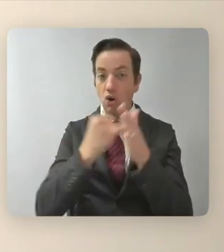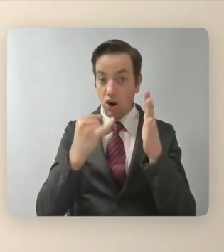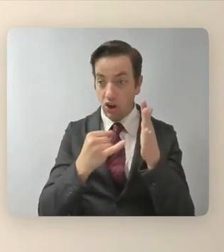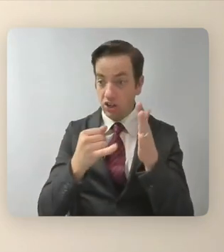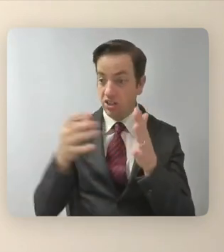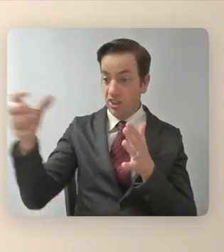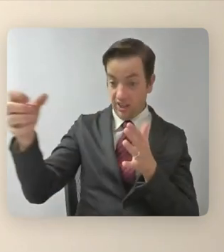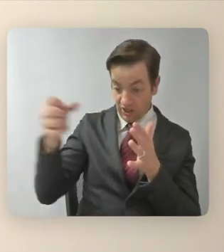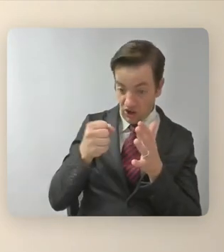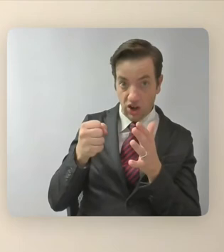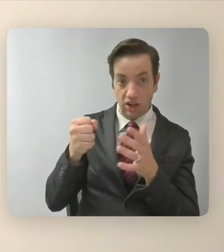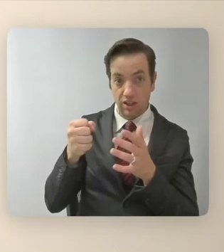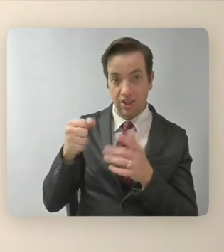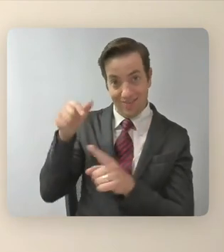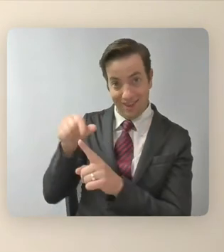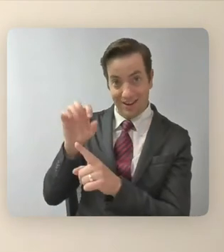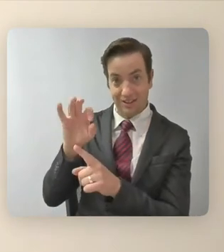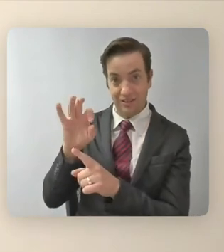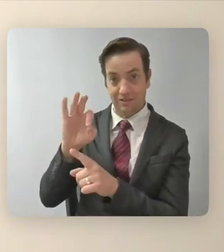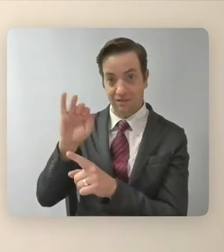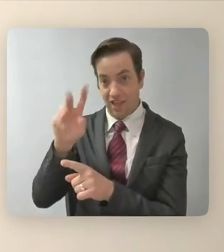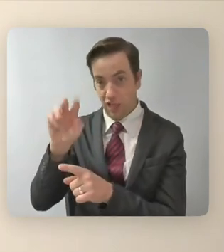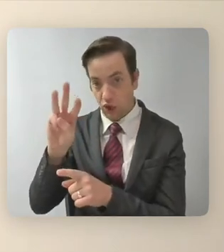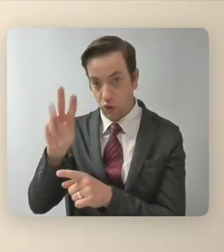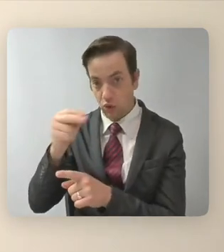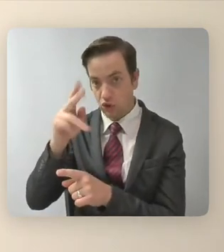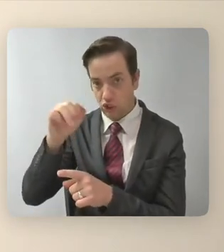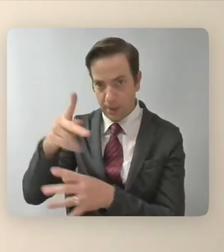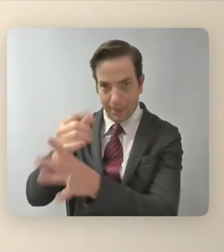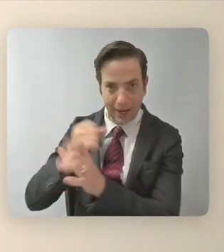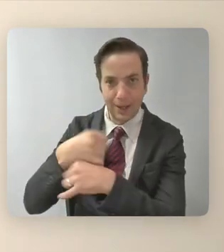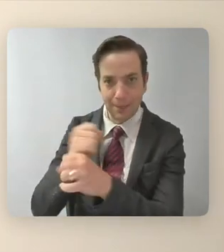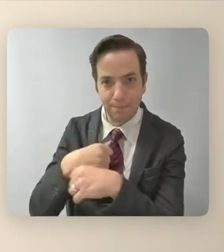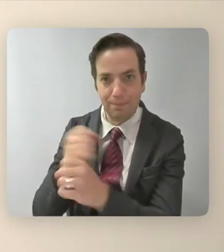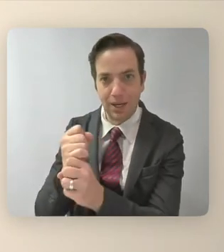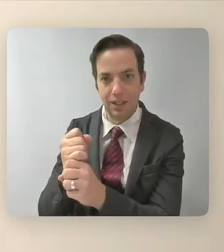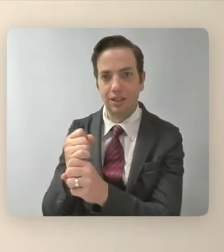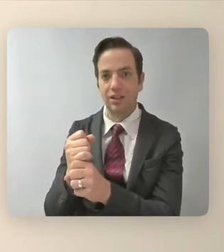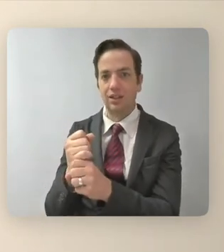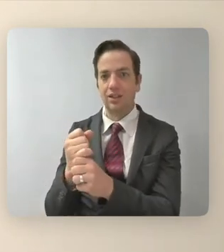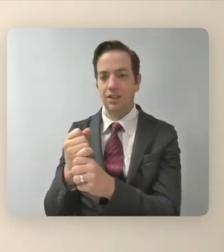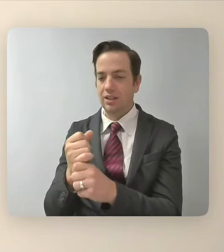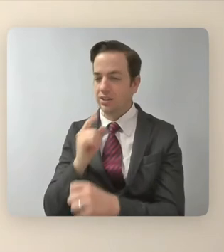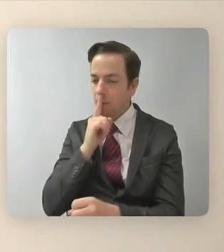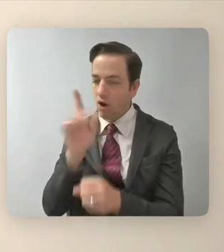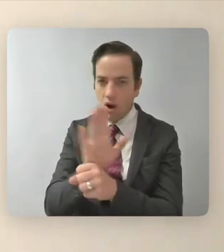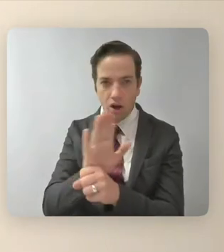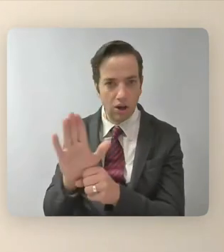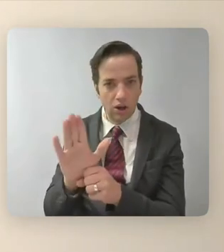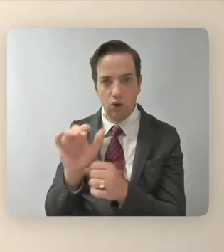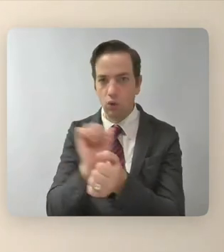fellowship and allowed us to, you know, make the kind of work that had a certain level of authenticity